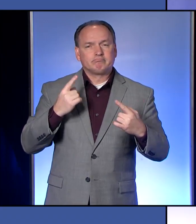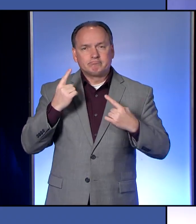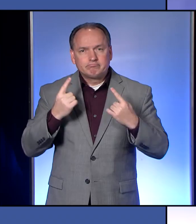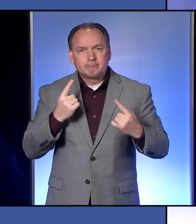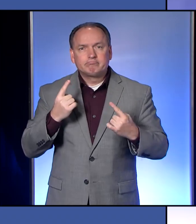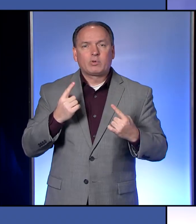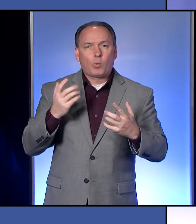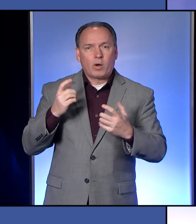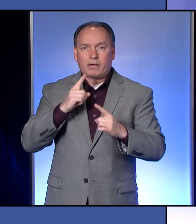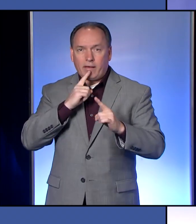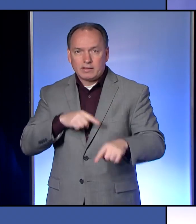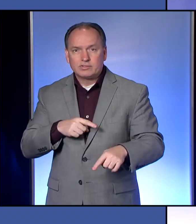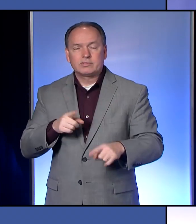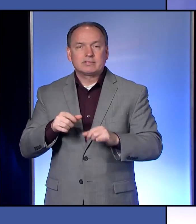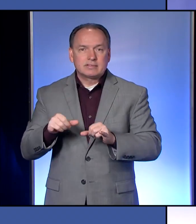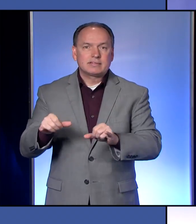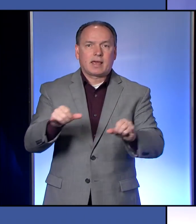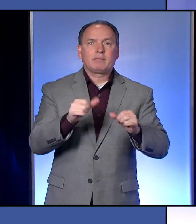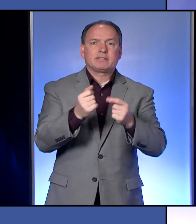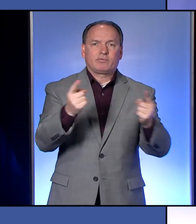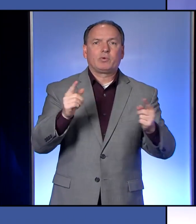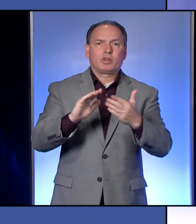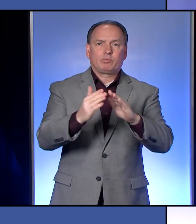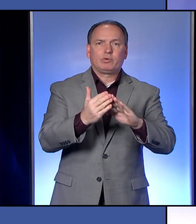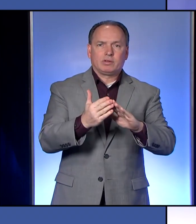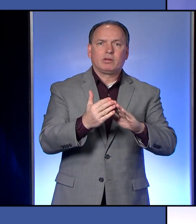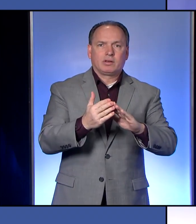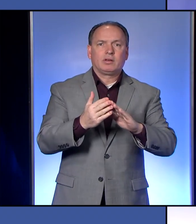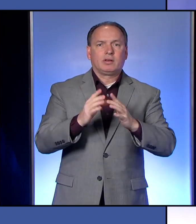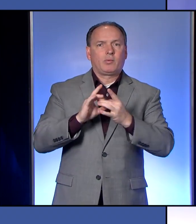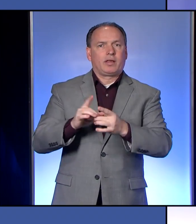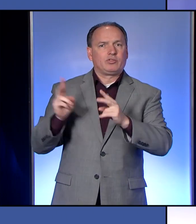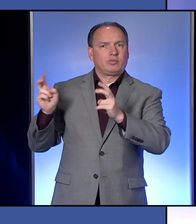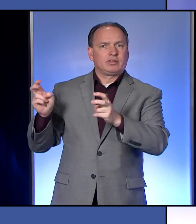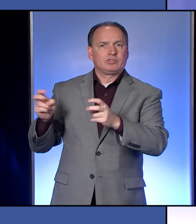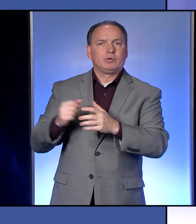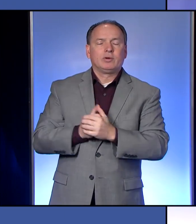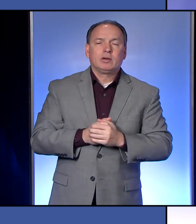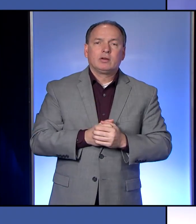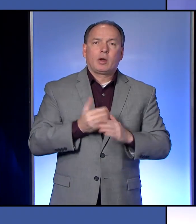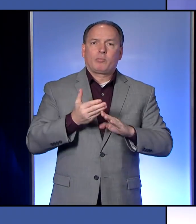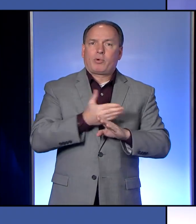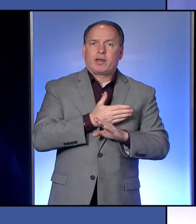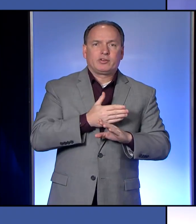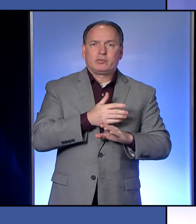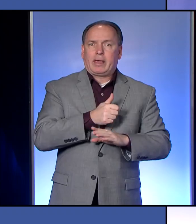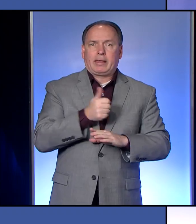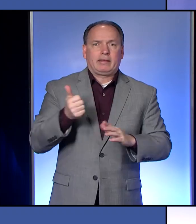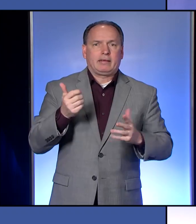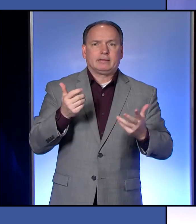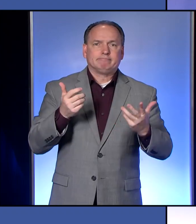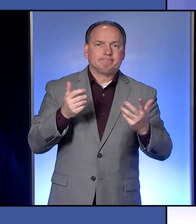want answers just as the community does on this issue prior to anything